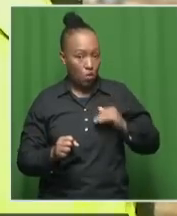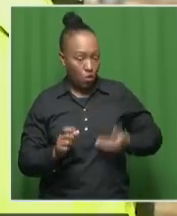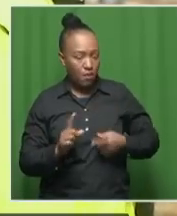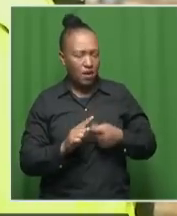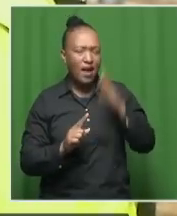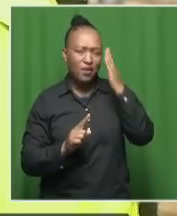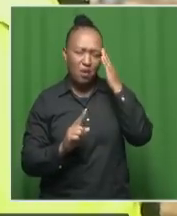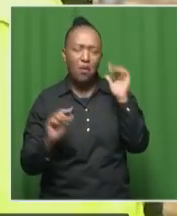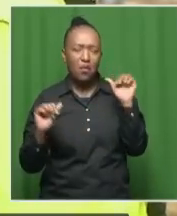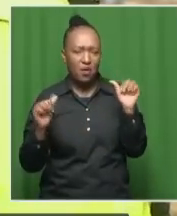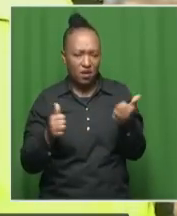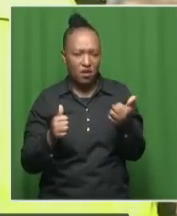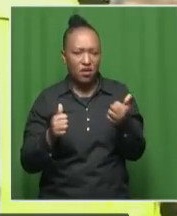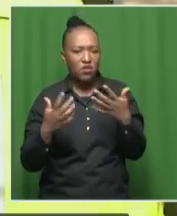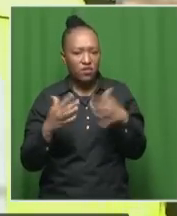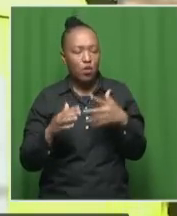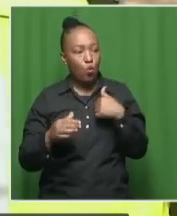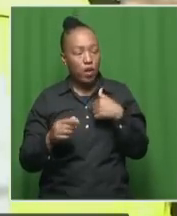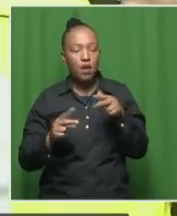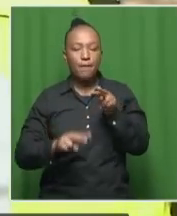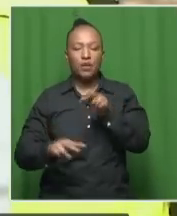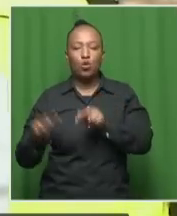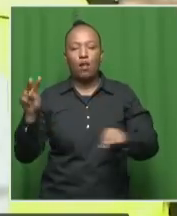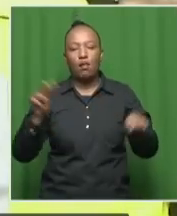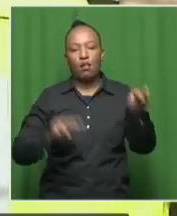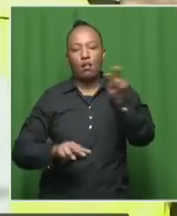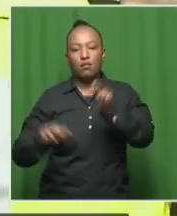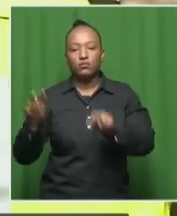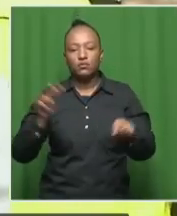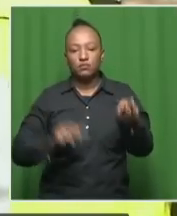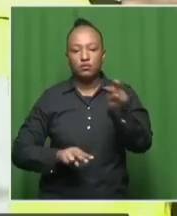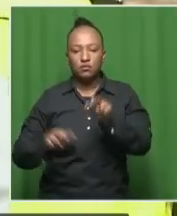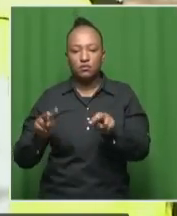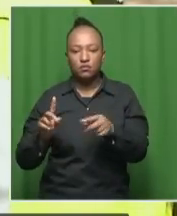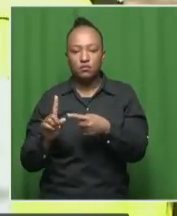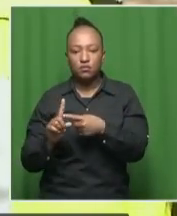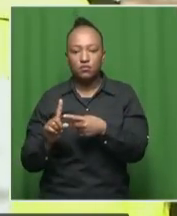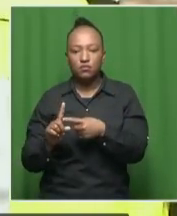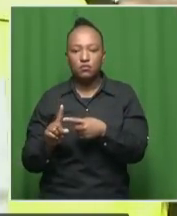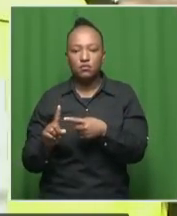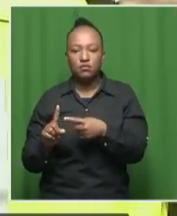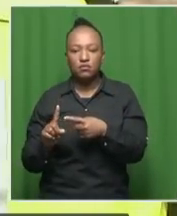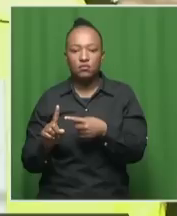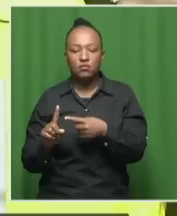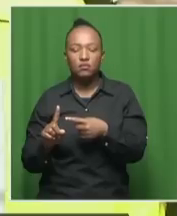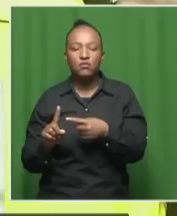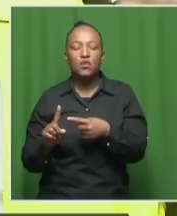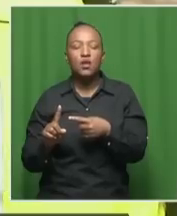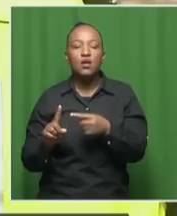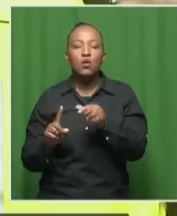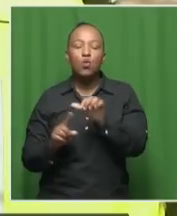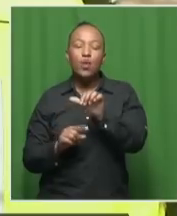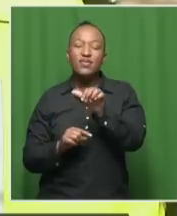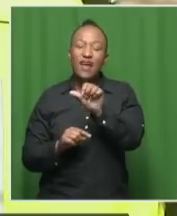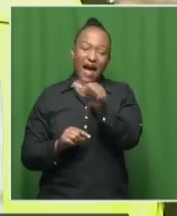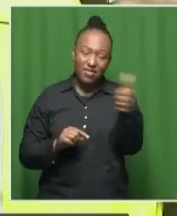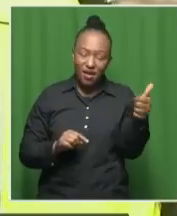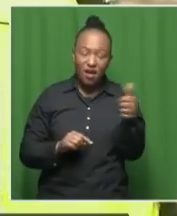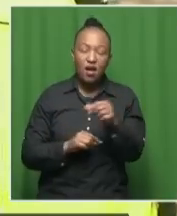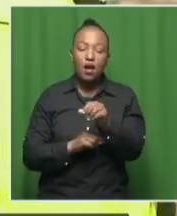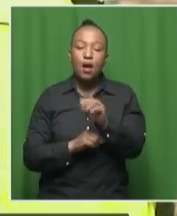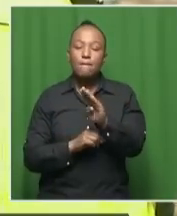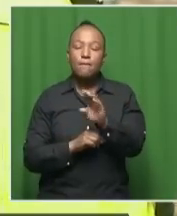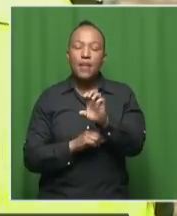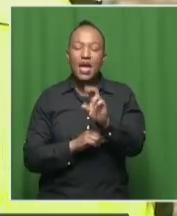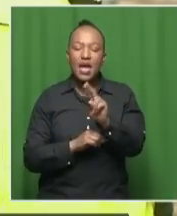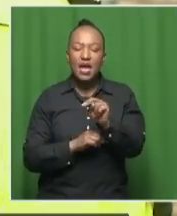because we actually been patrolling quite a lot here. The lady, you know, in this area, we've been patrolling, and